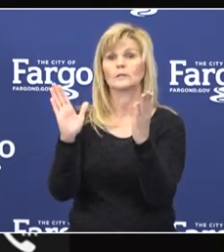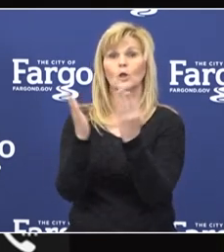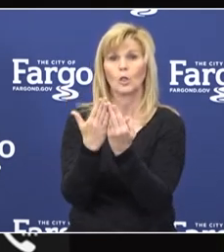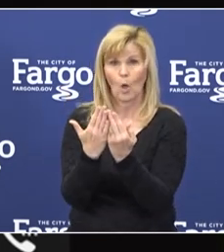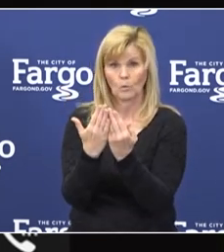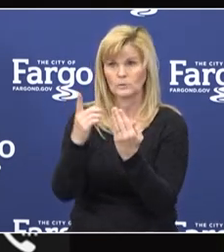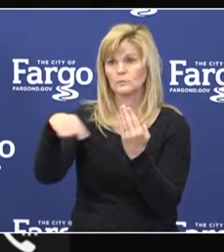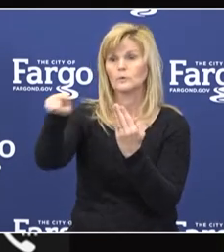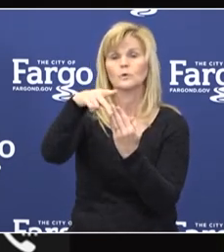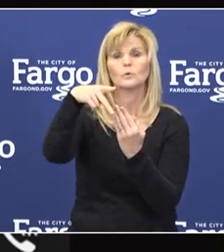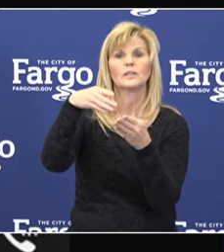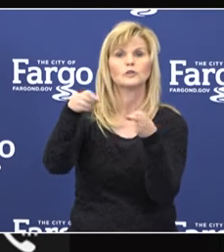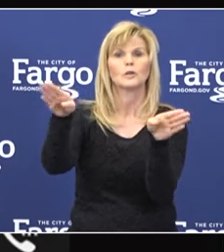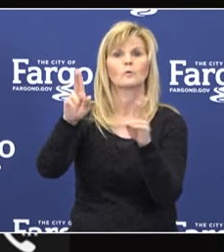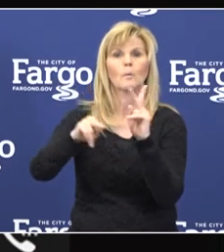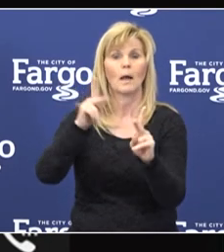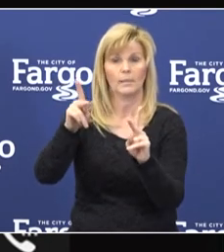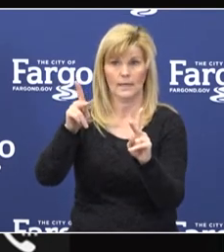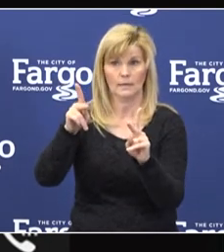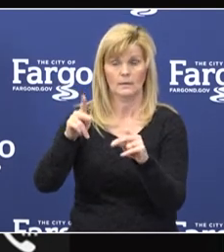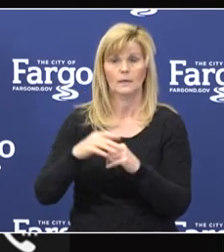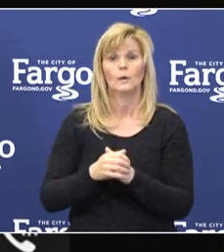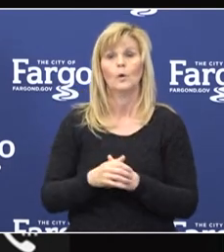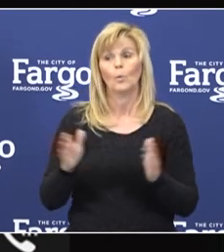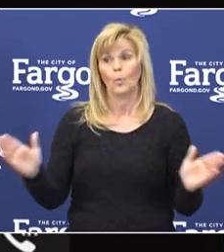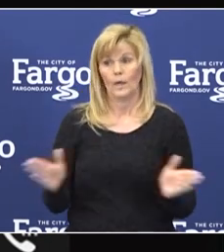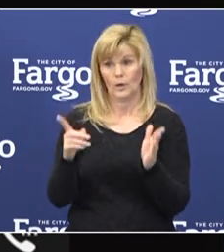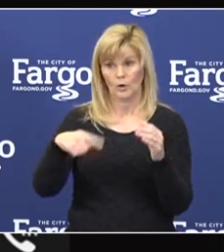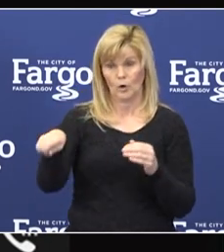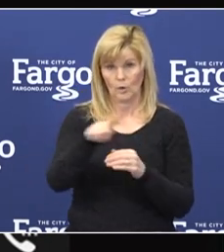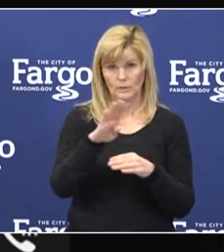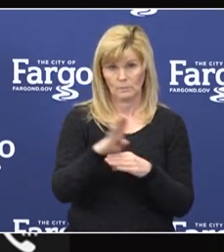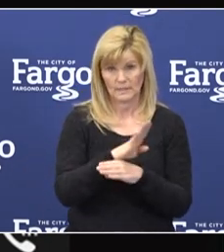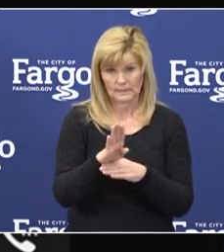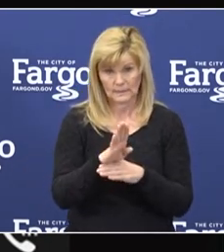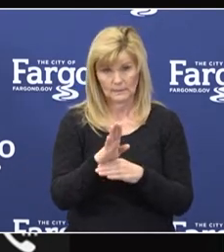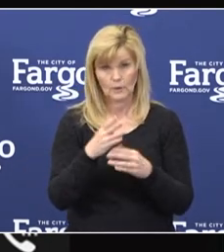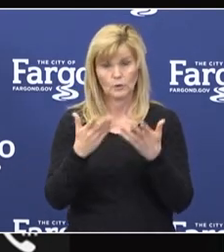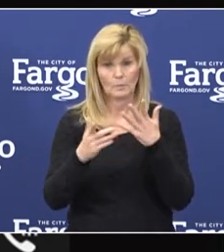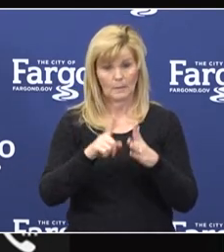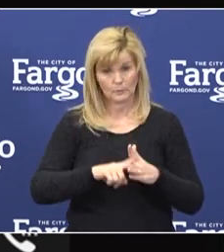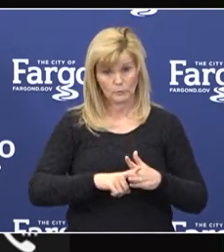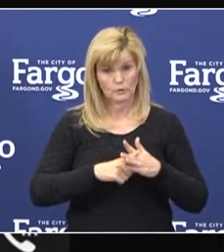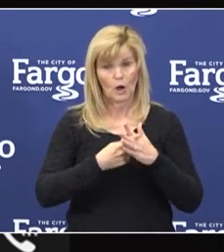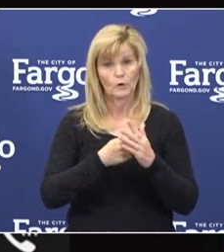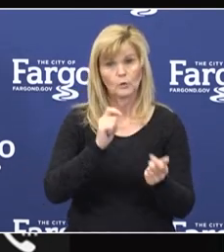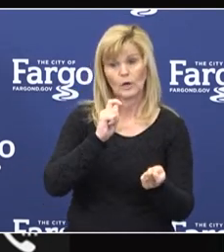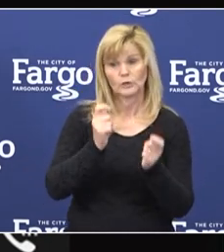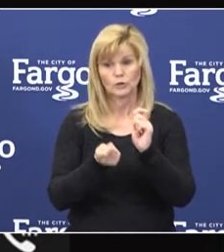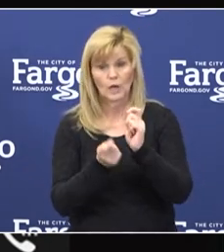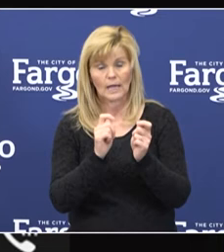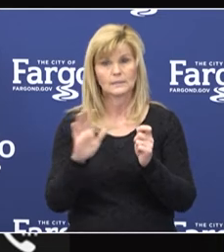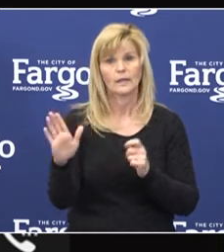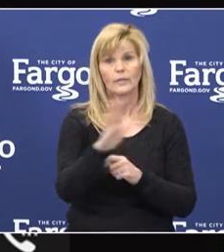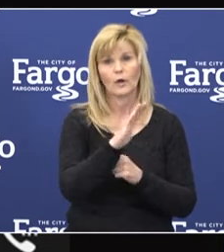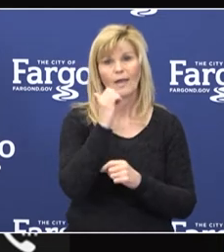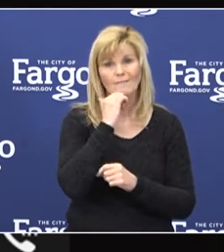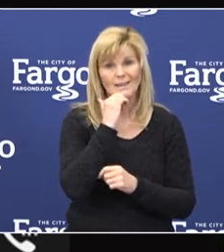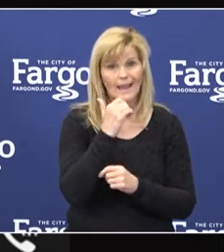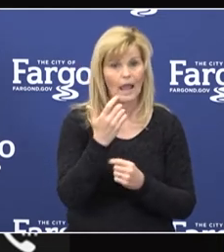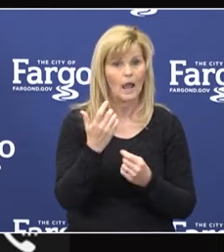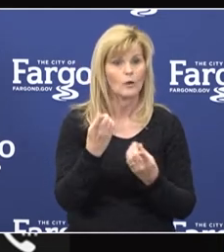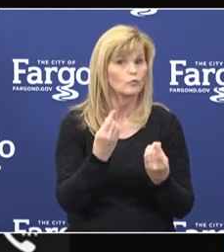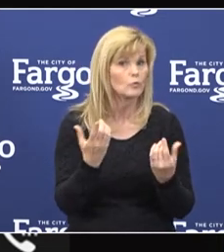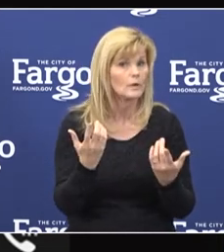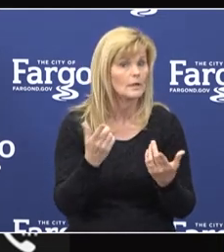this time. We encourage our businesses to look to restart to adjust their protocols to protect their employees and